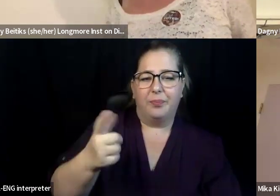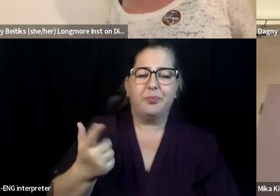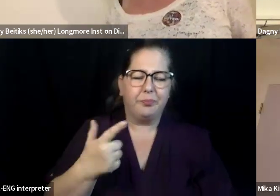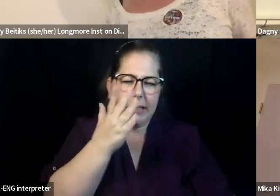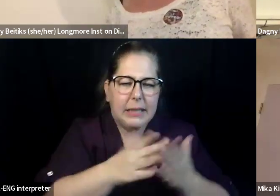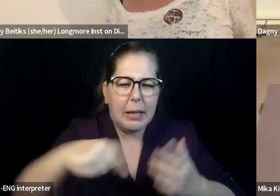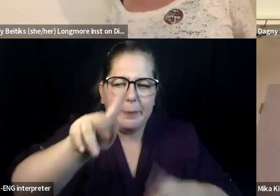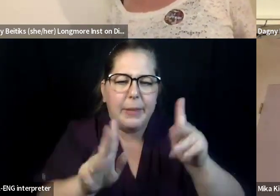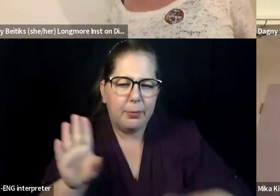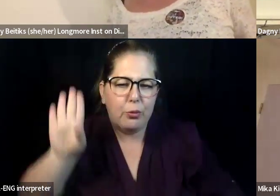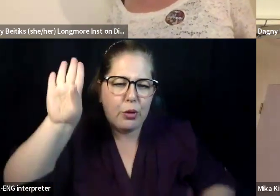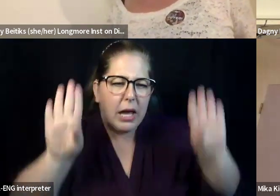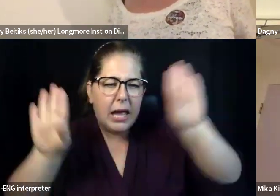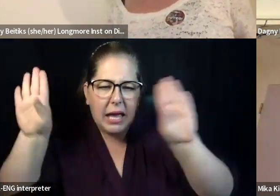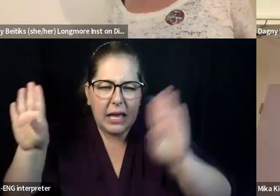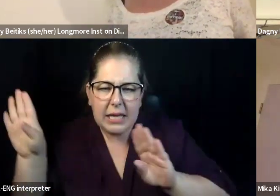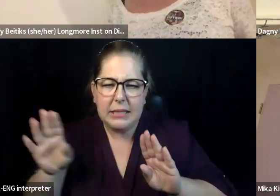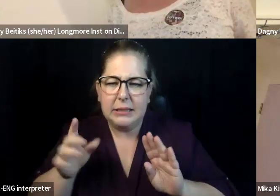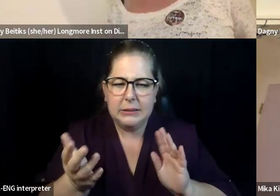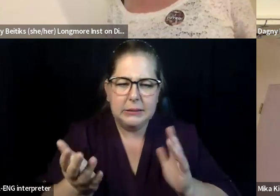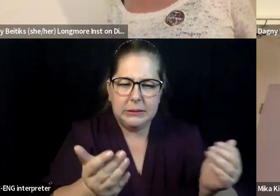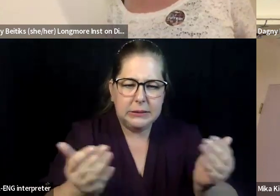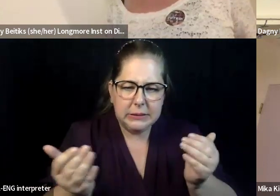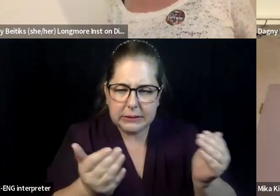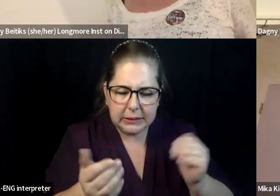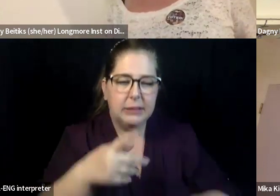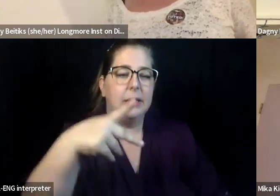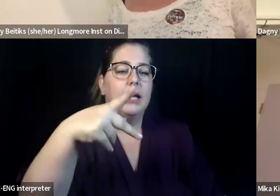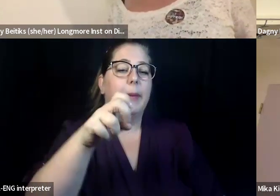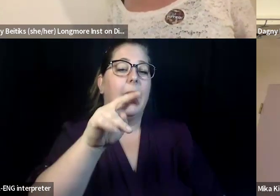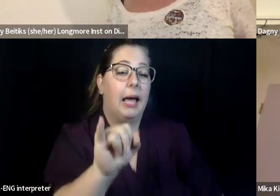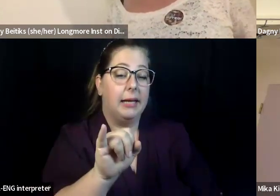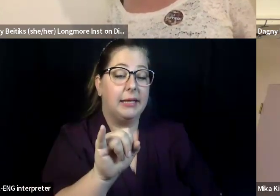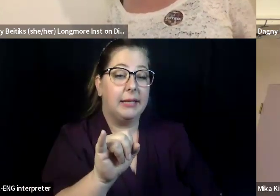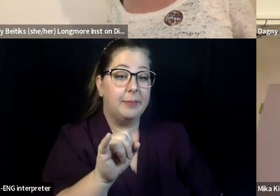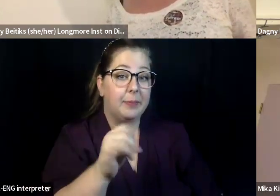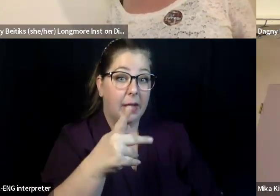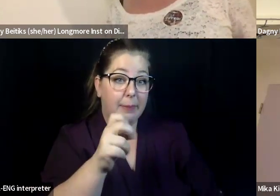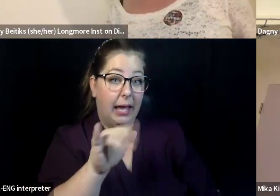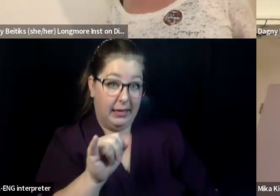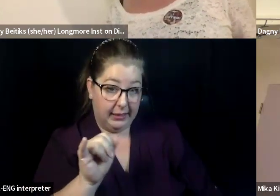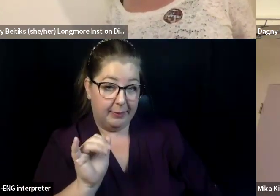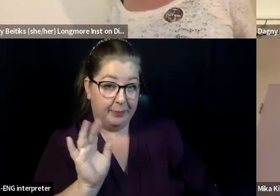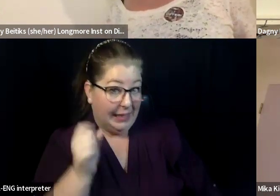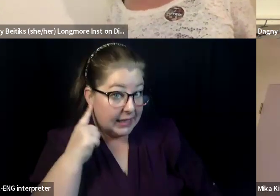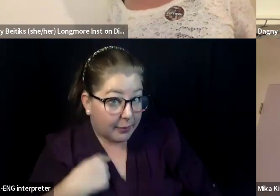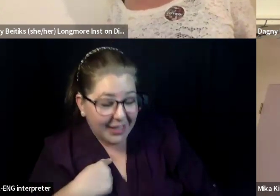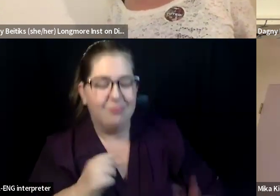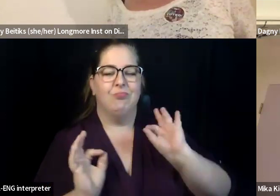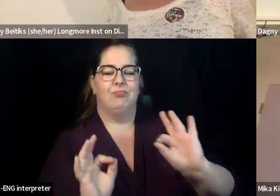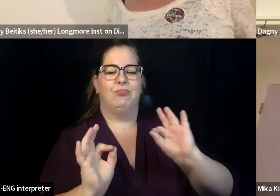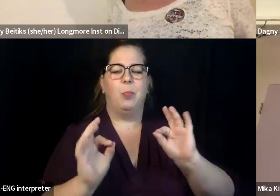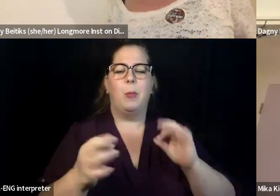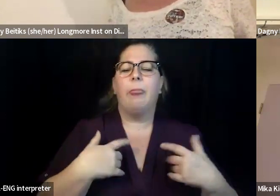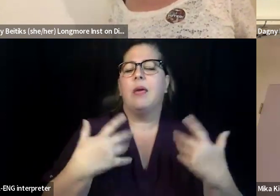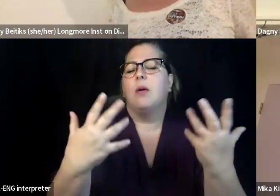Hi, can you hear me? Awesome. Um, I kind of wanted to piggyback a little bit about the comments about